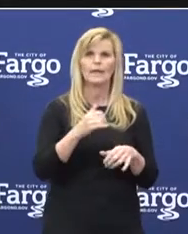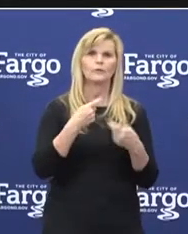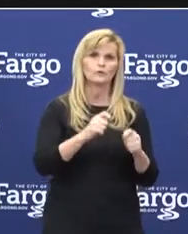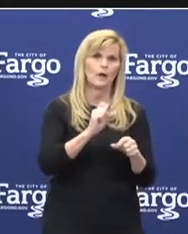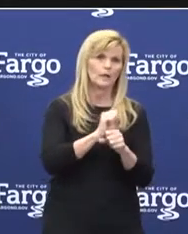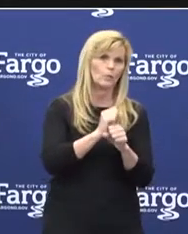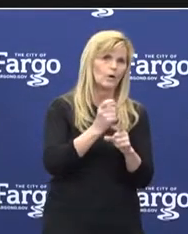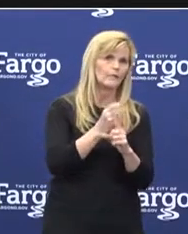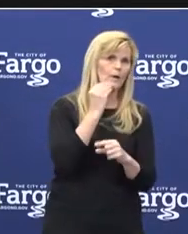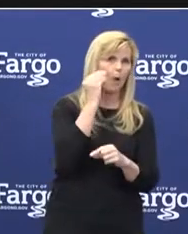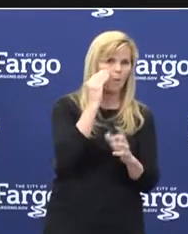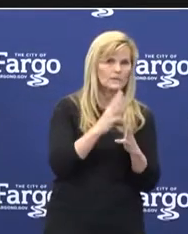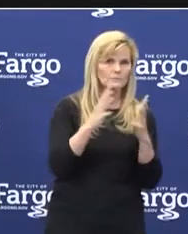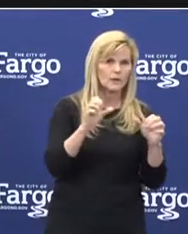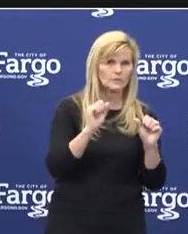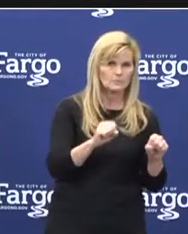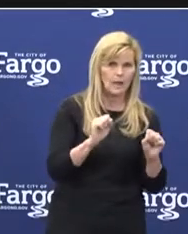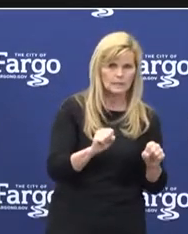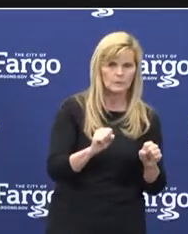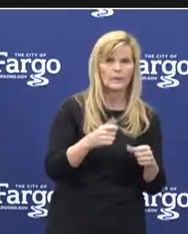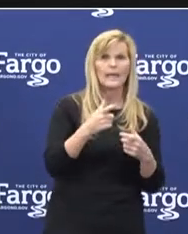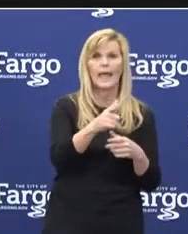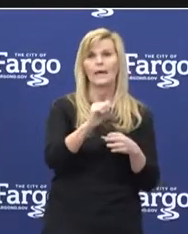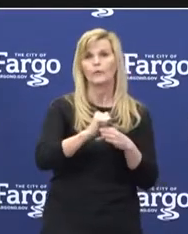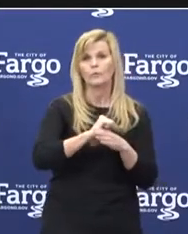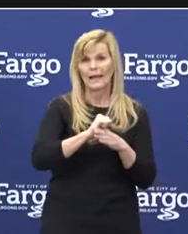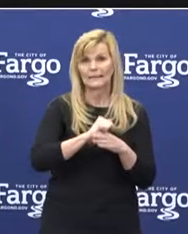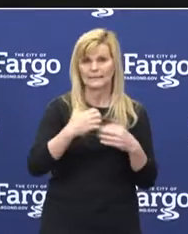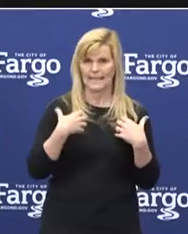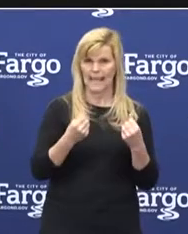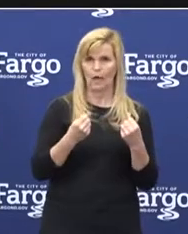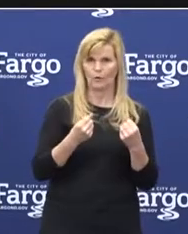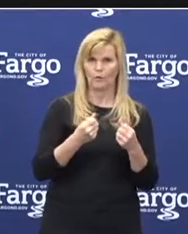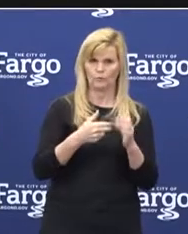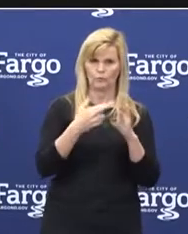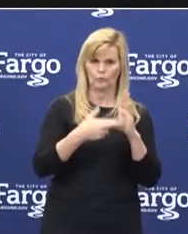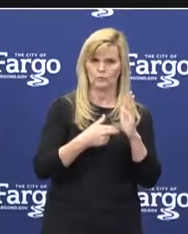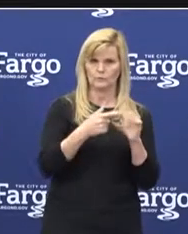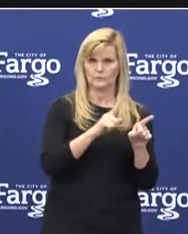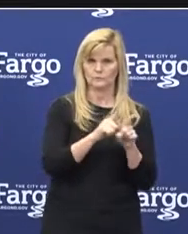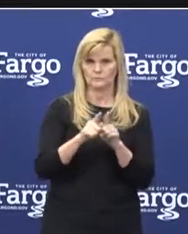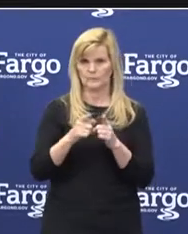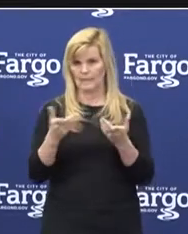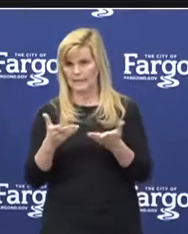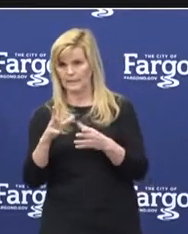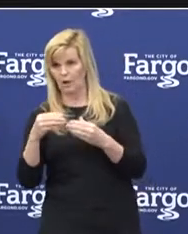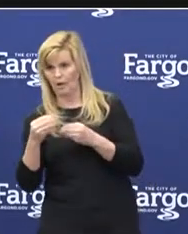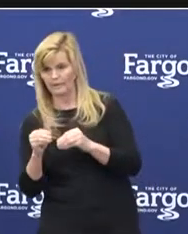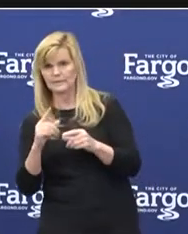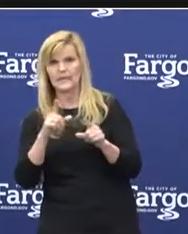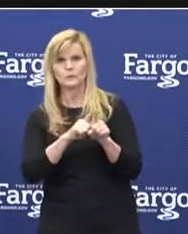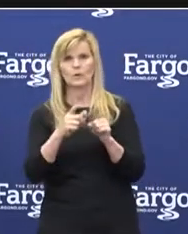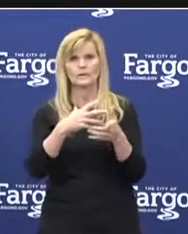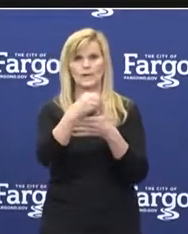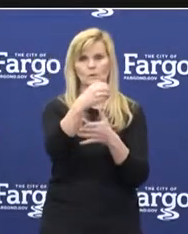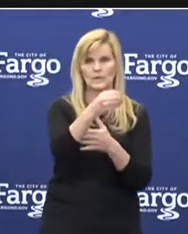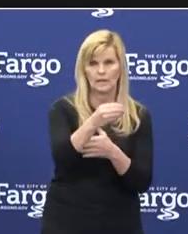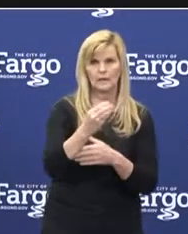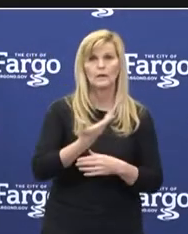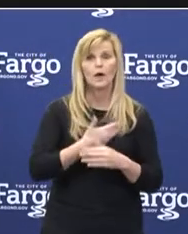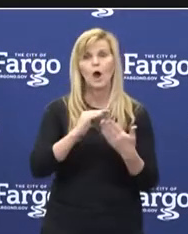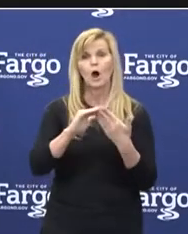possible and practicing health precautions in the office as well as in the field. Also, the city manager,